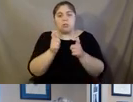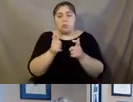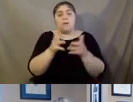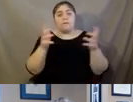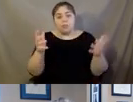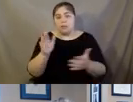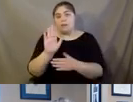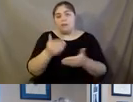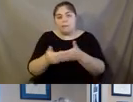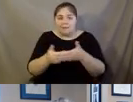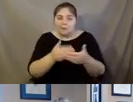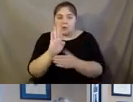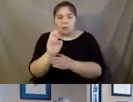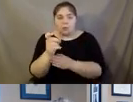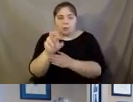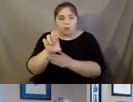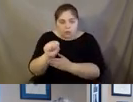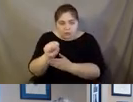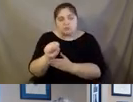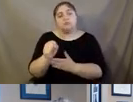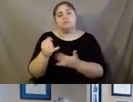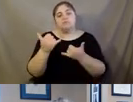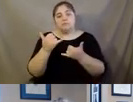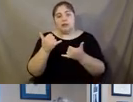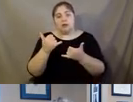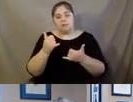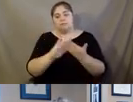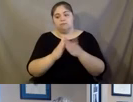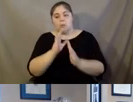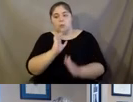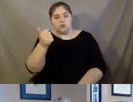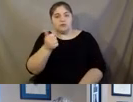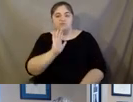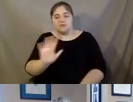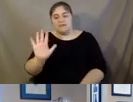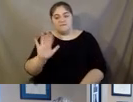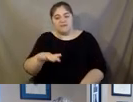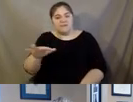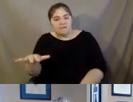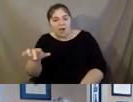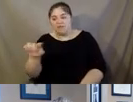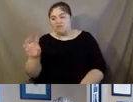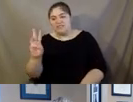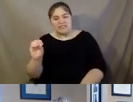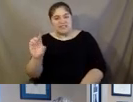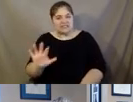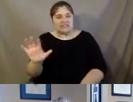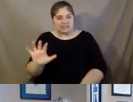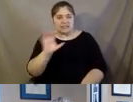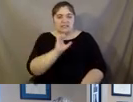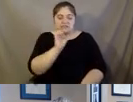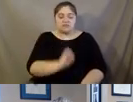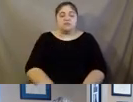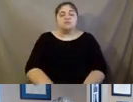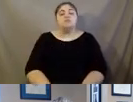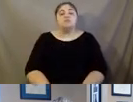boomers who are moving into you know the 55 to 60 and up age range. And that